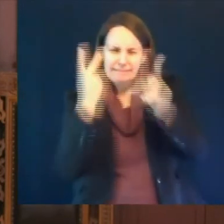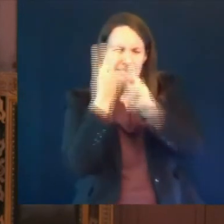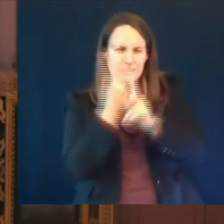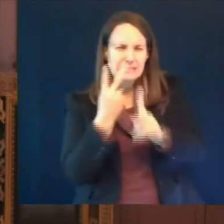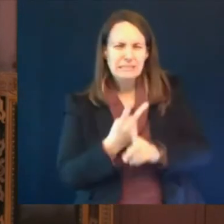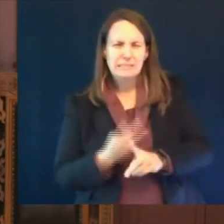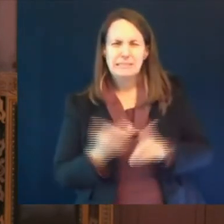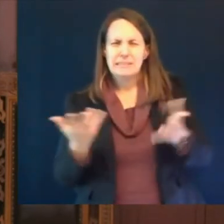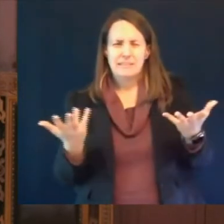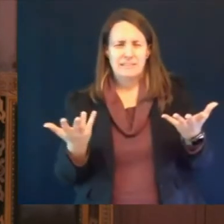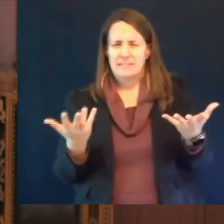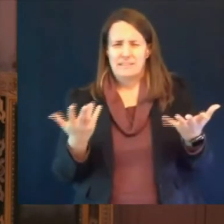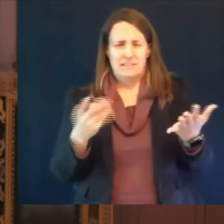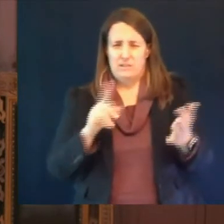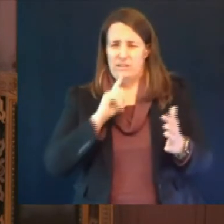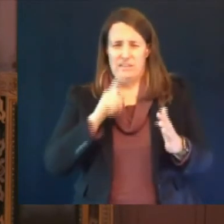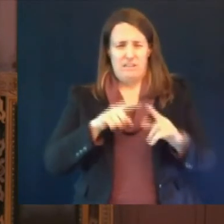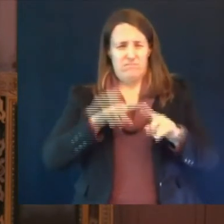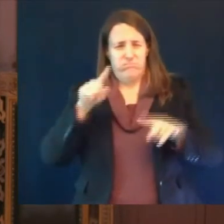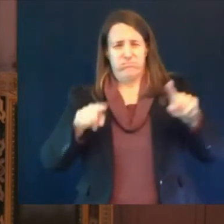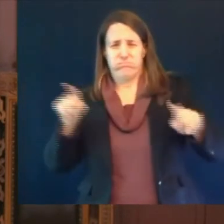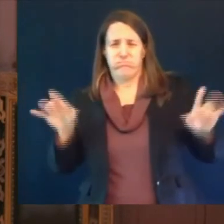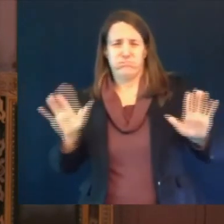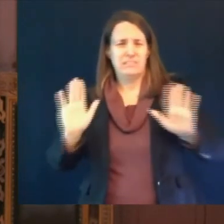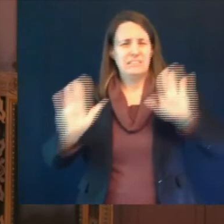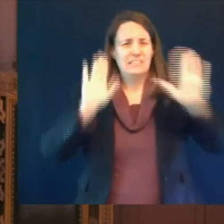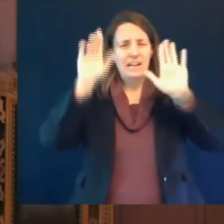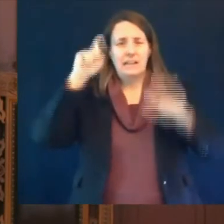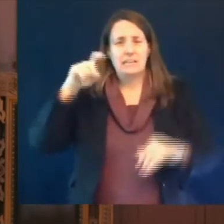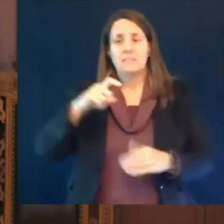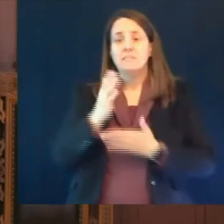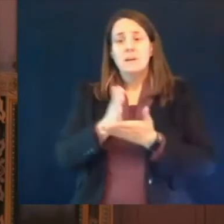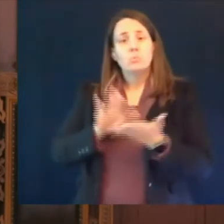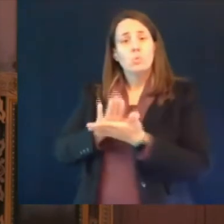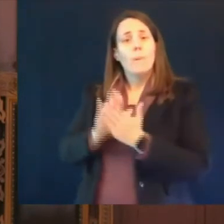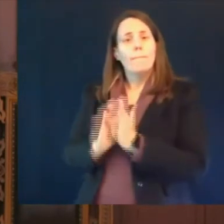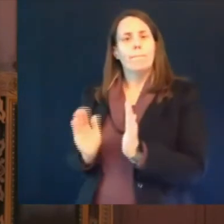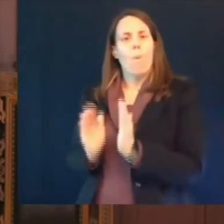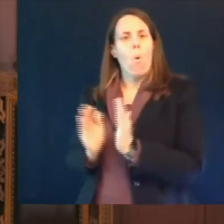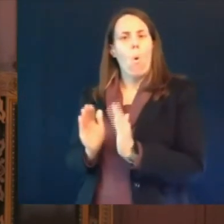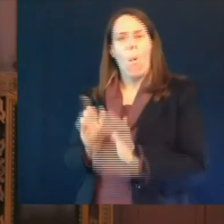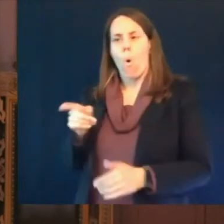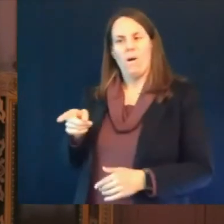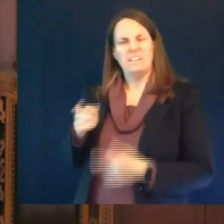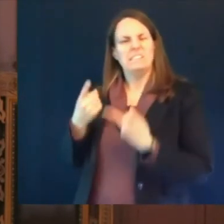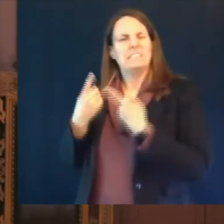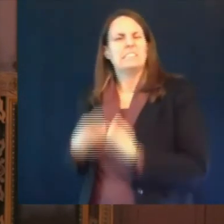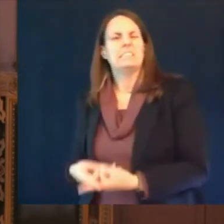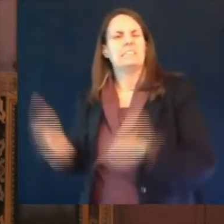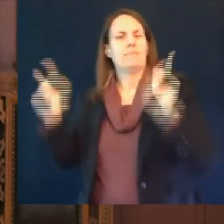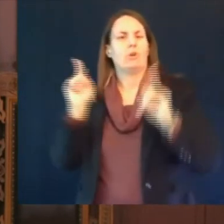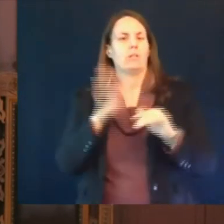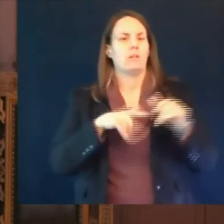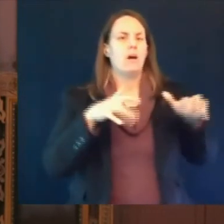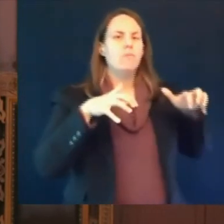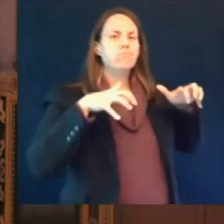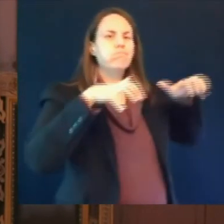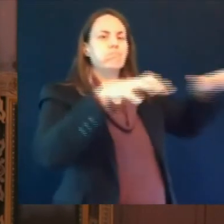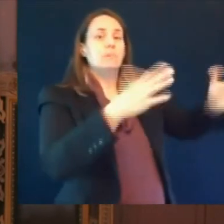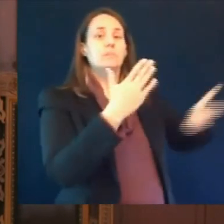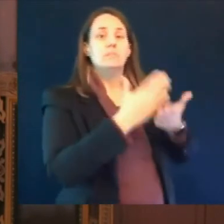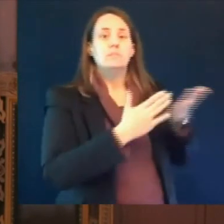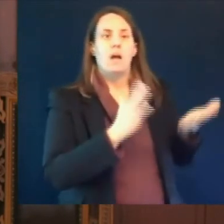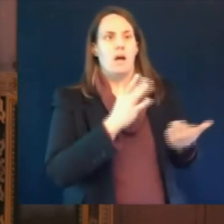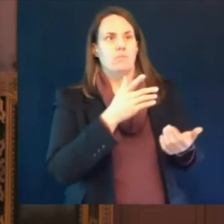adequate ventilation all those things school districts have made informed choices in the